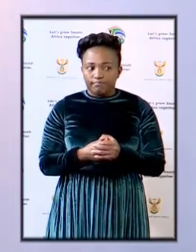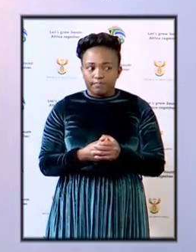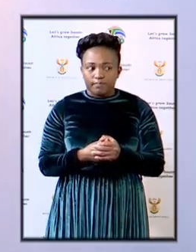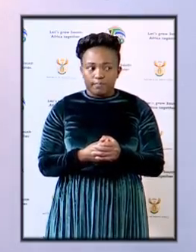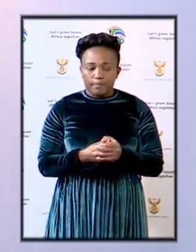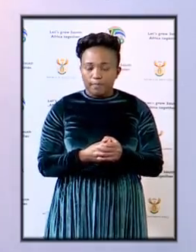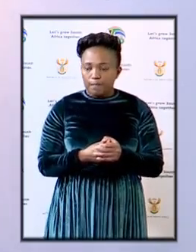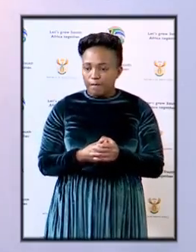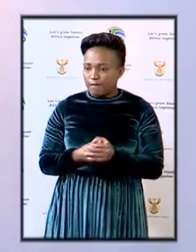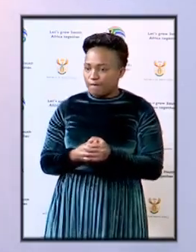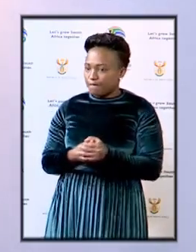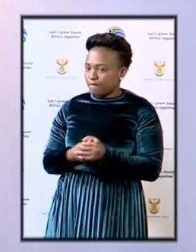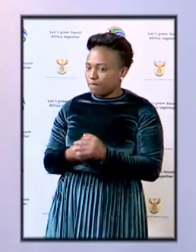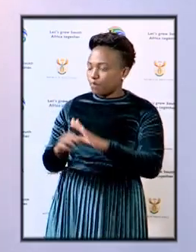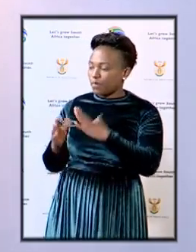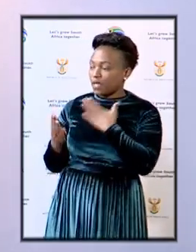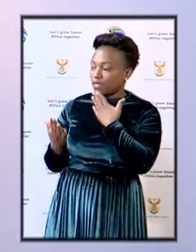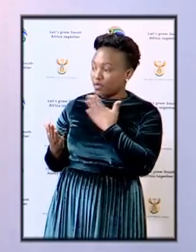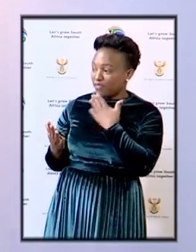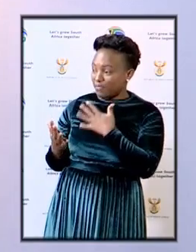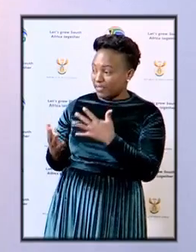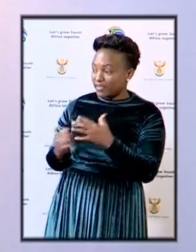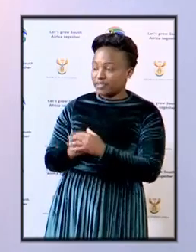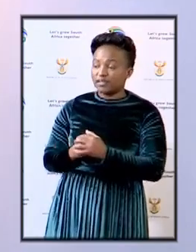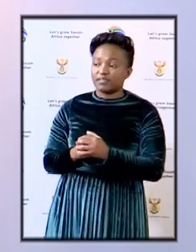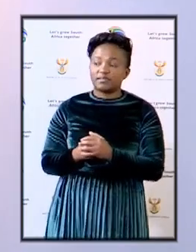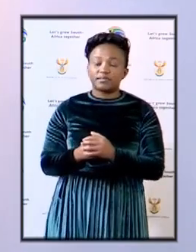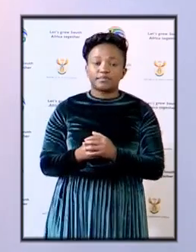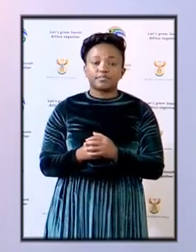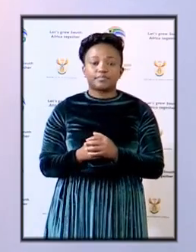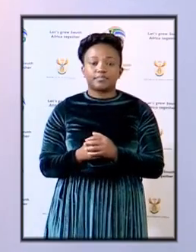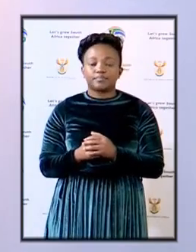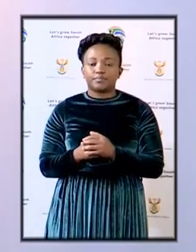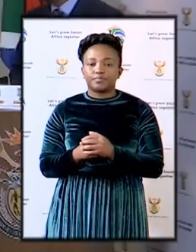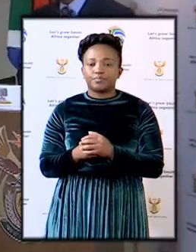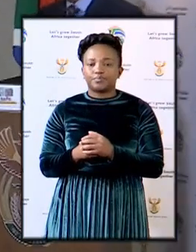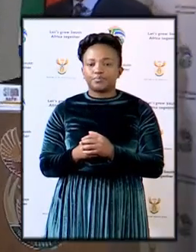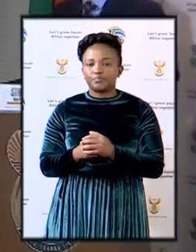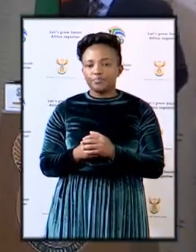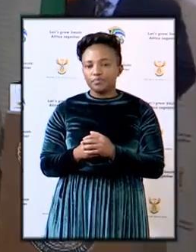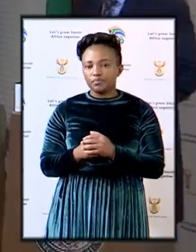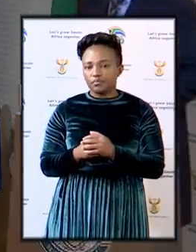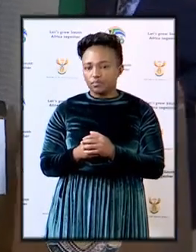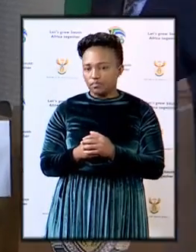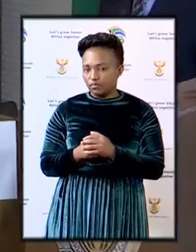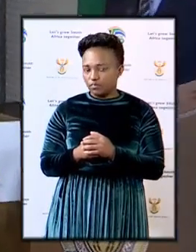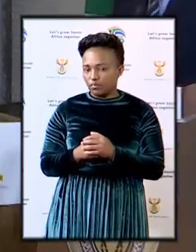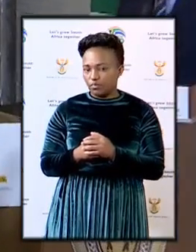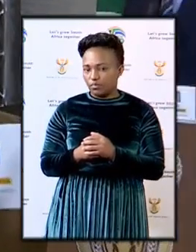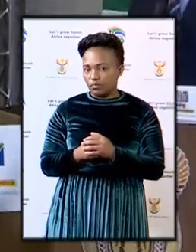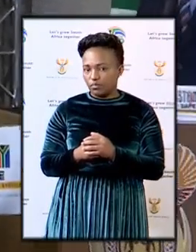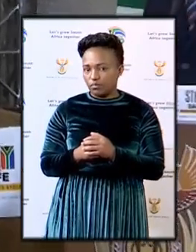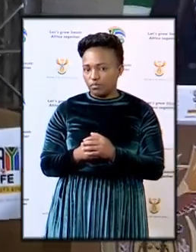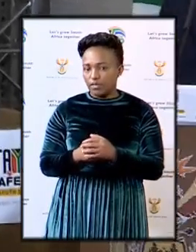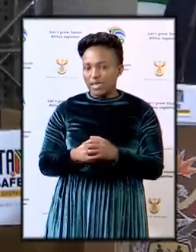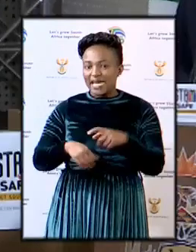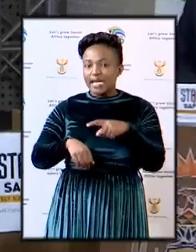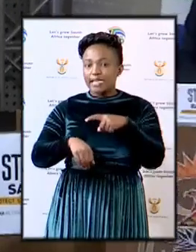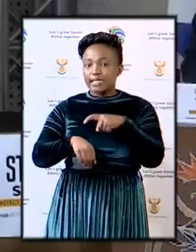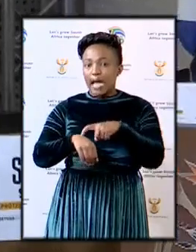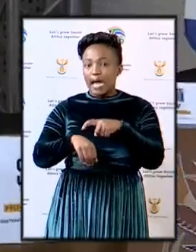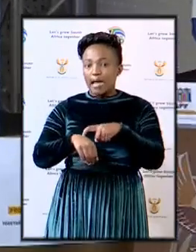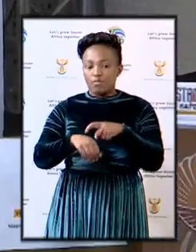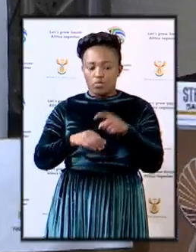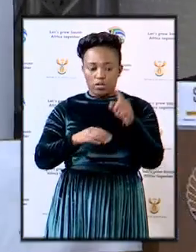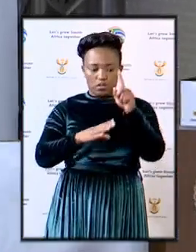thank you very much I think that at the time of the